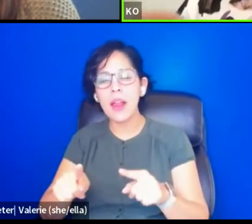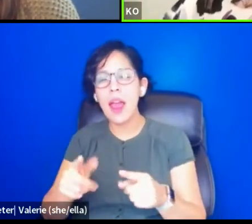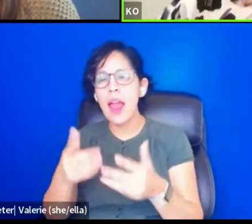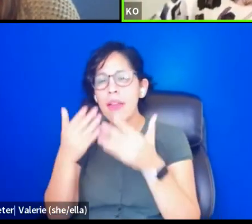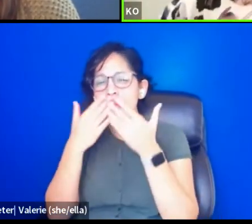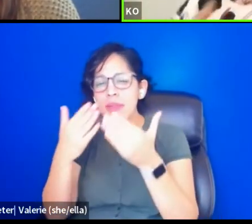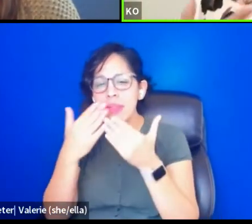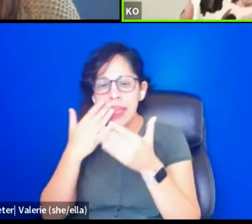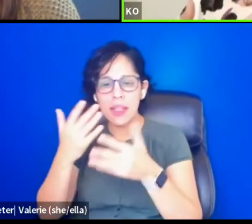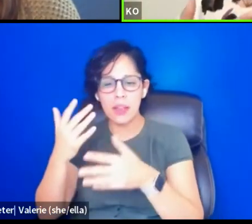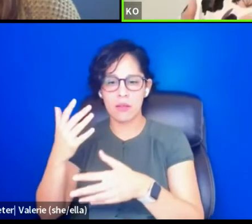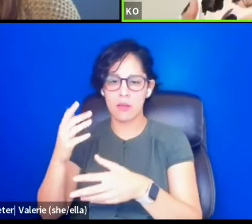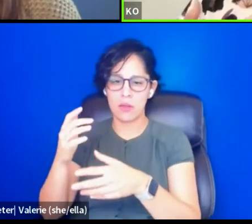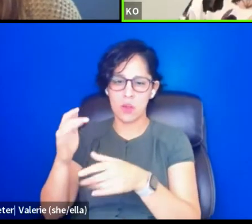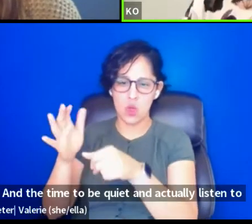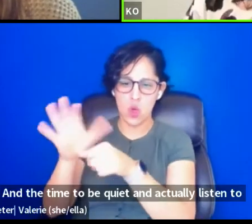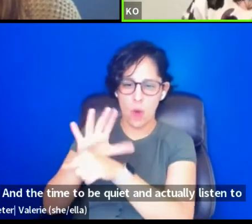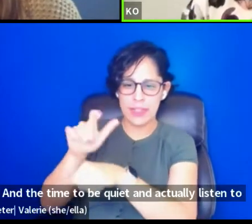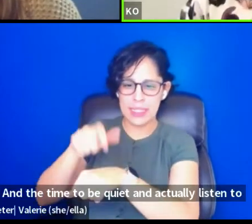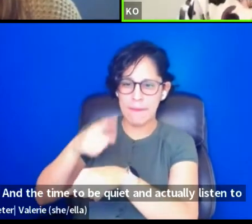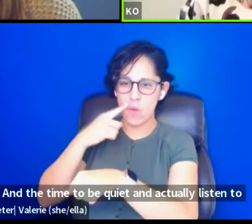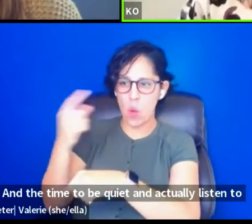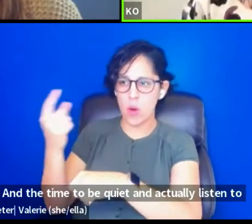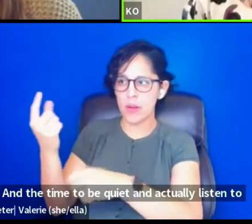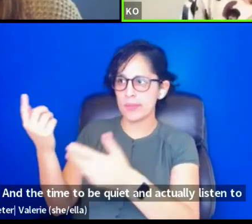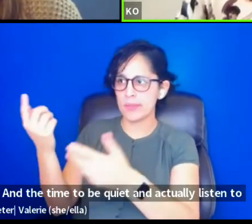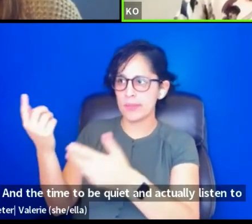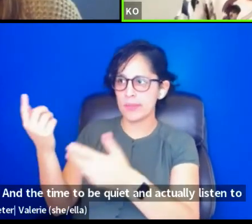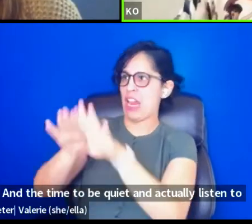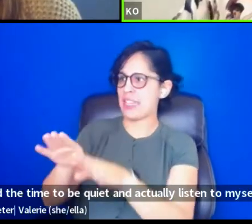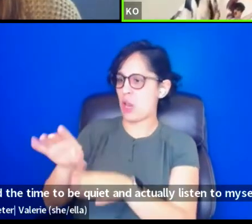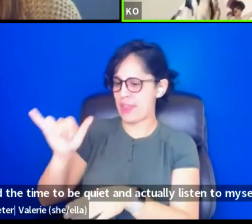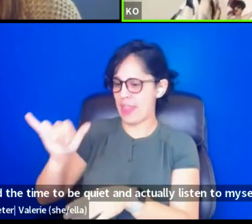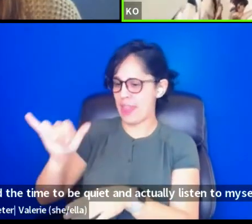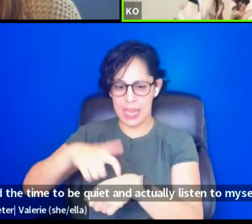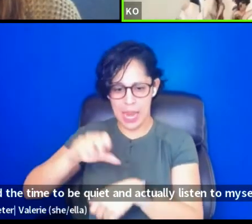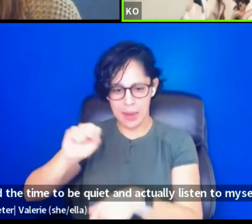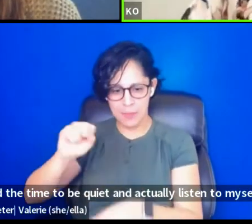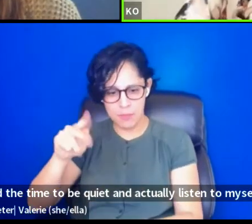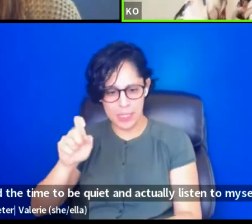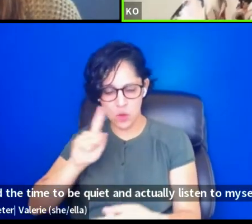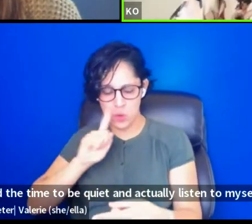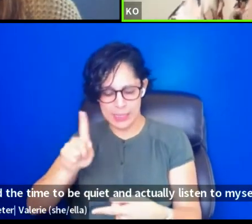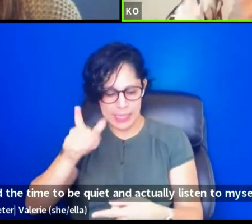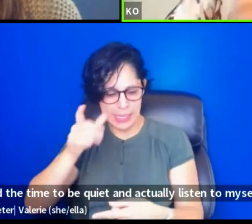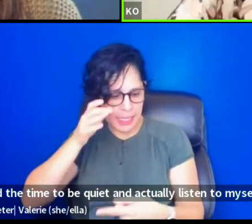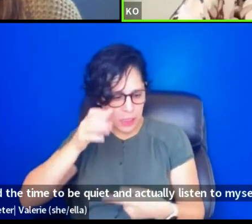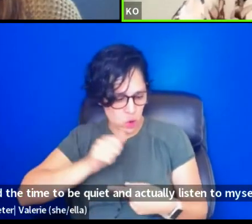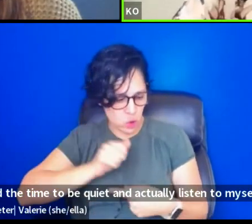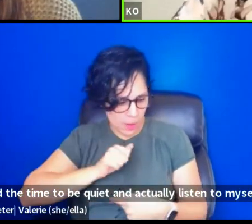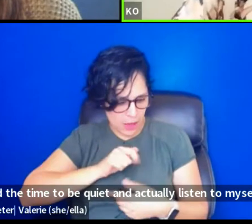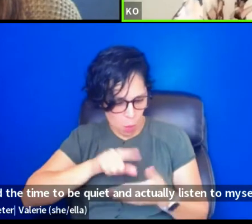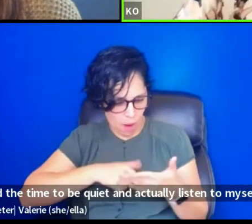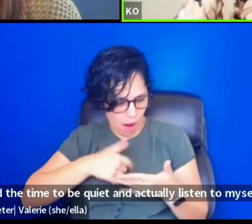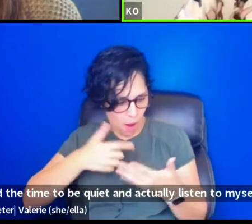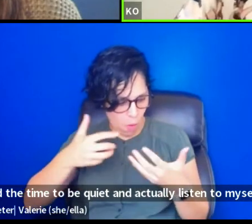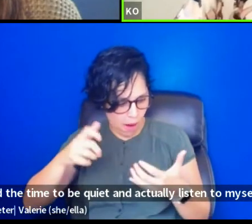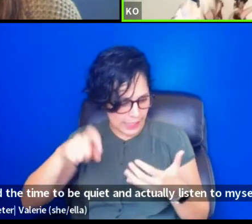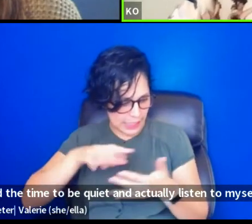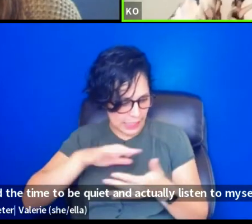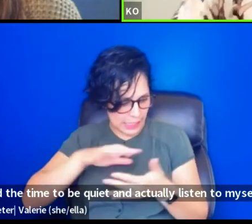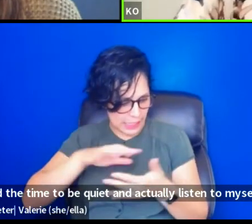be quiet and actually listen to myself. But, you know, I, I ended up on a track that would have me sort of